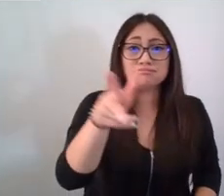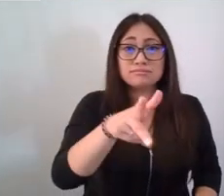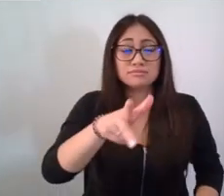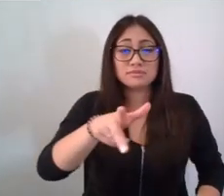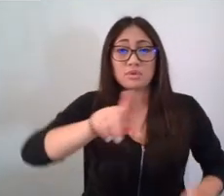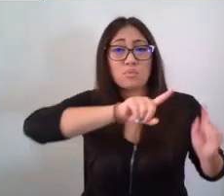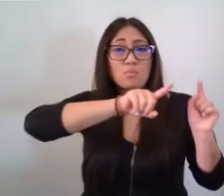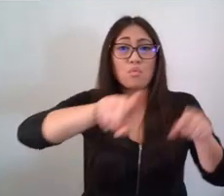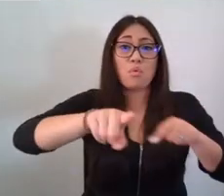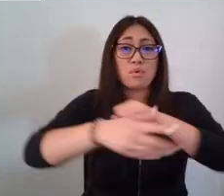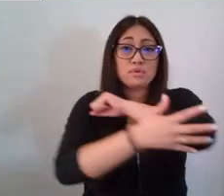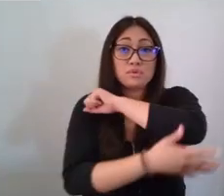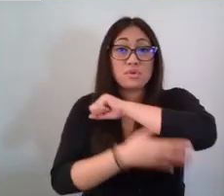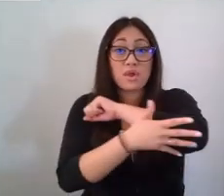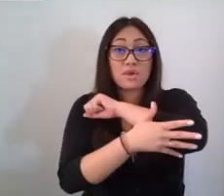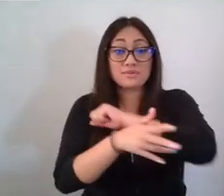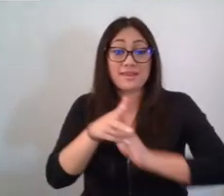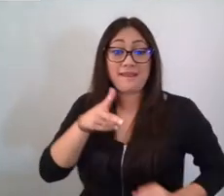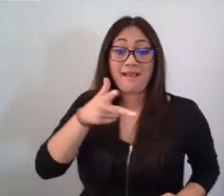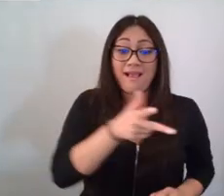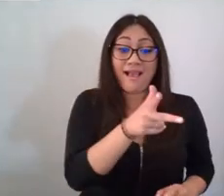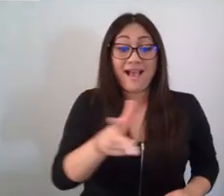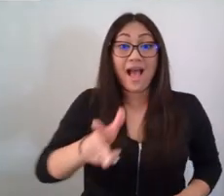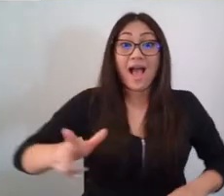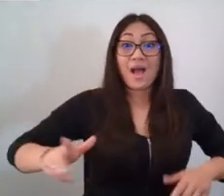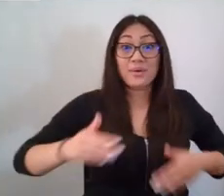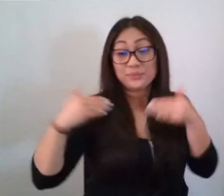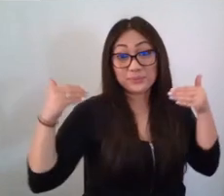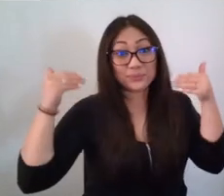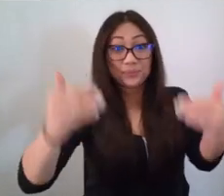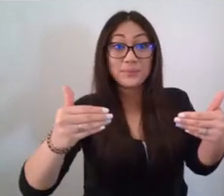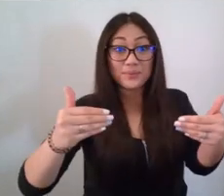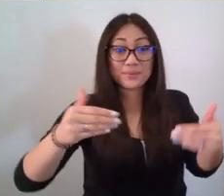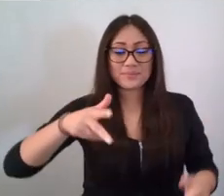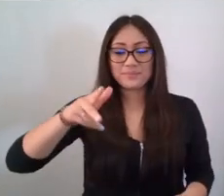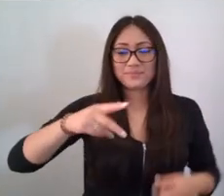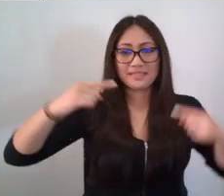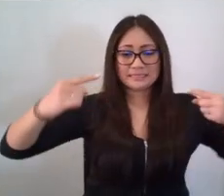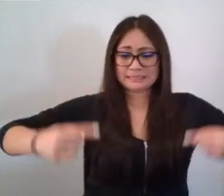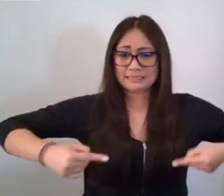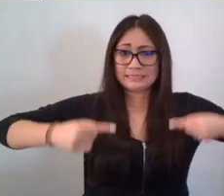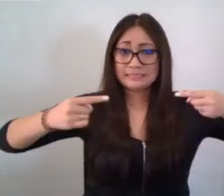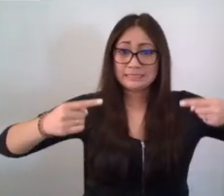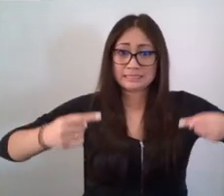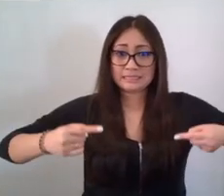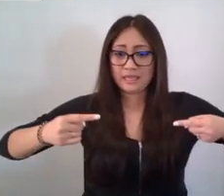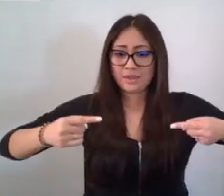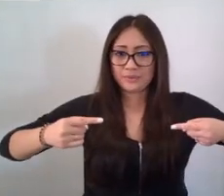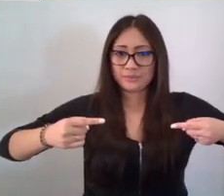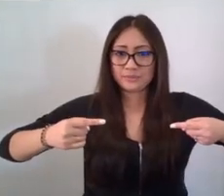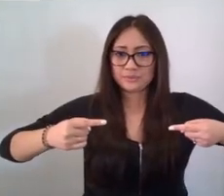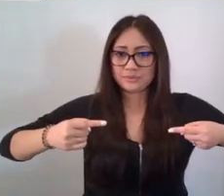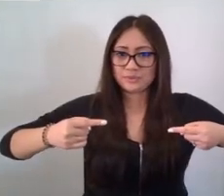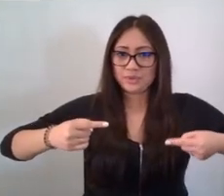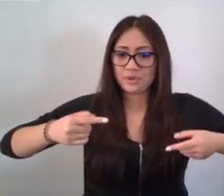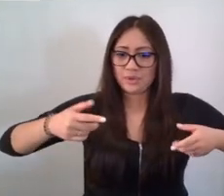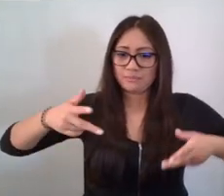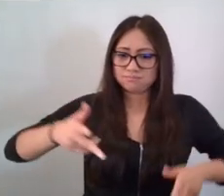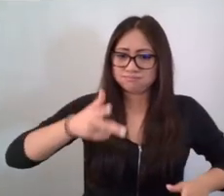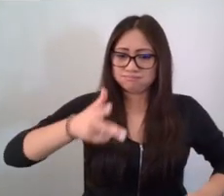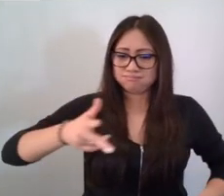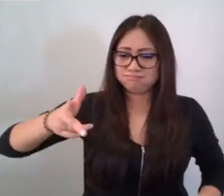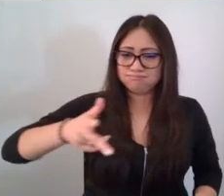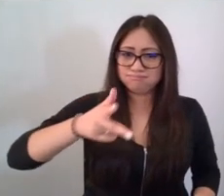Away I go! Called Bernie, his tires barely touching the road as he flew past houses and